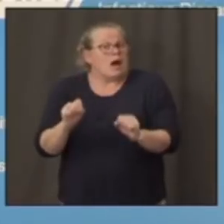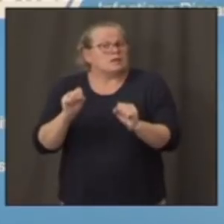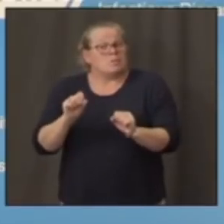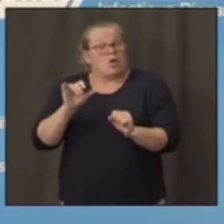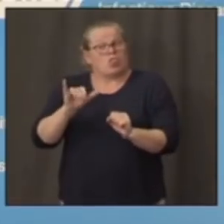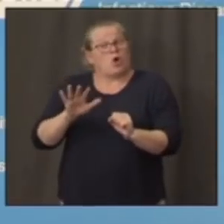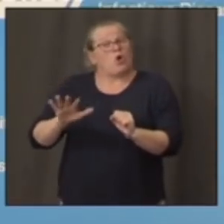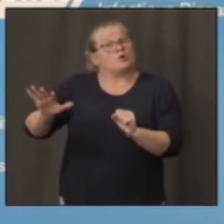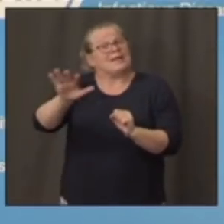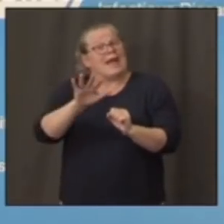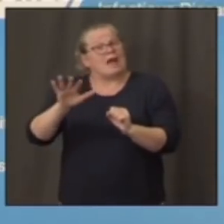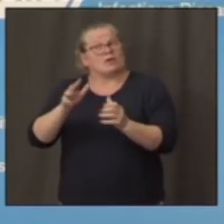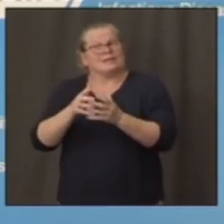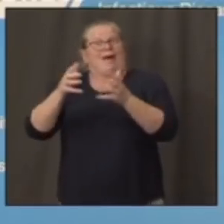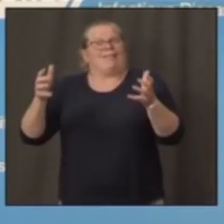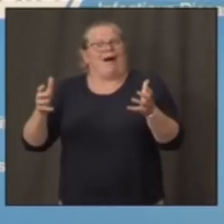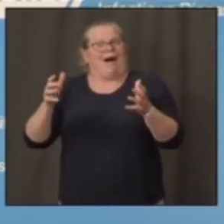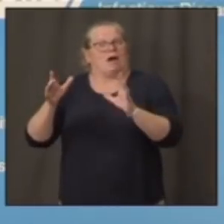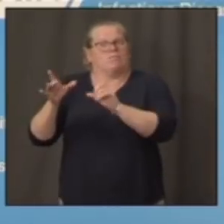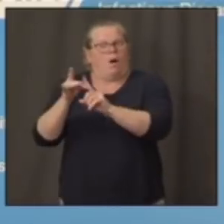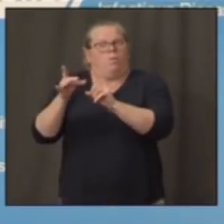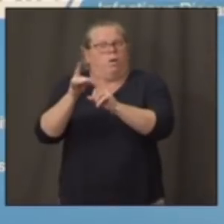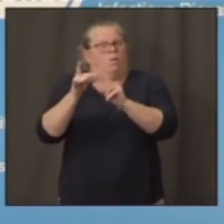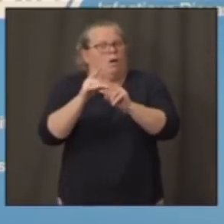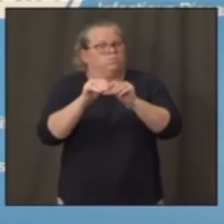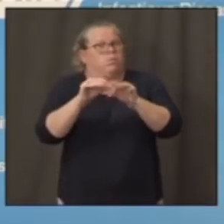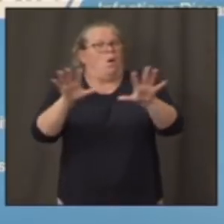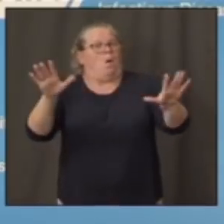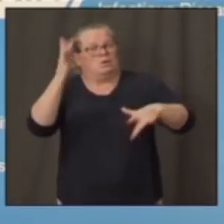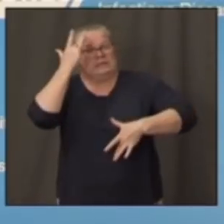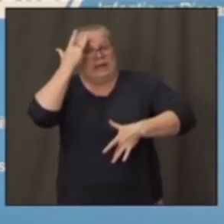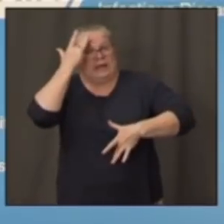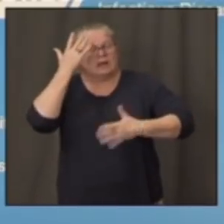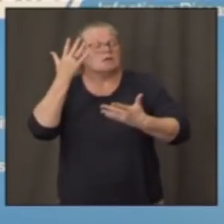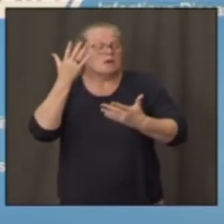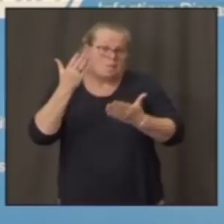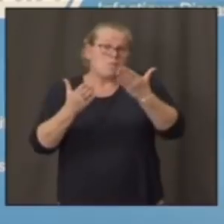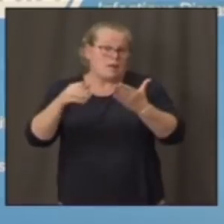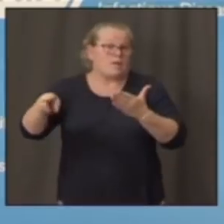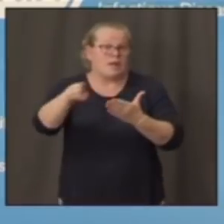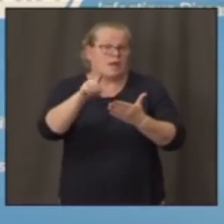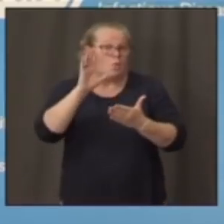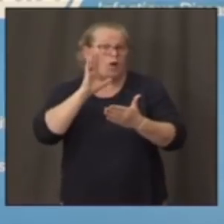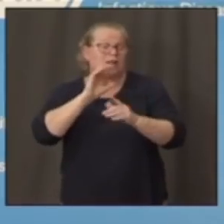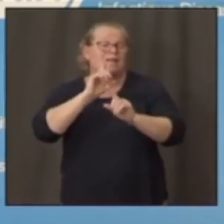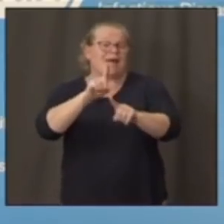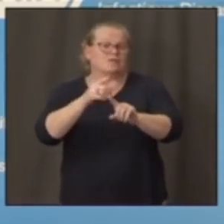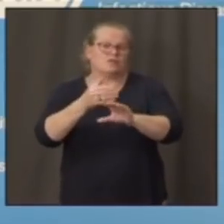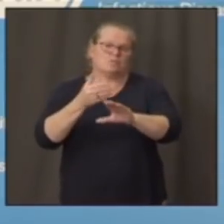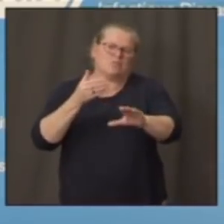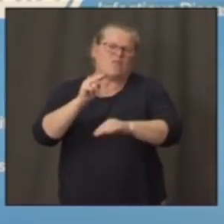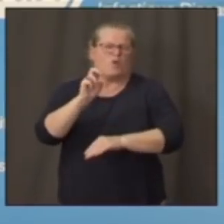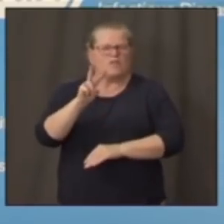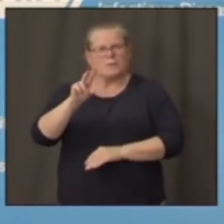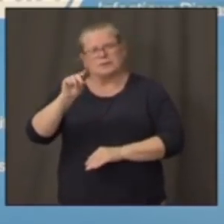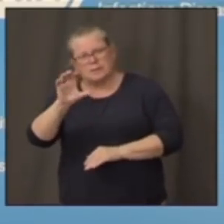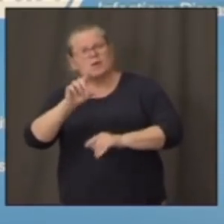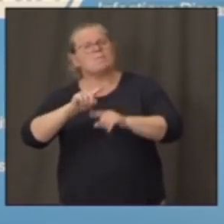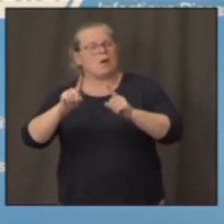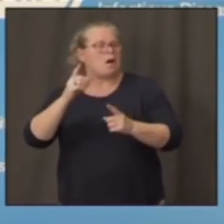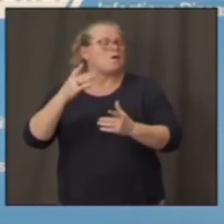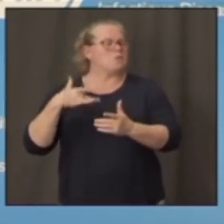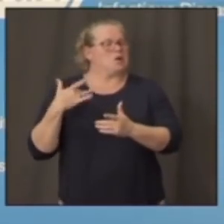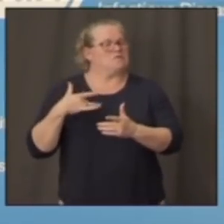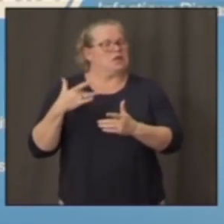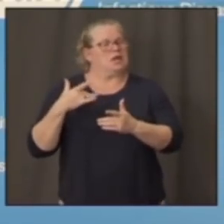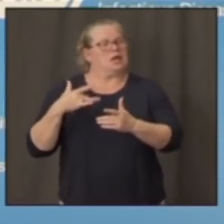where there's a lot of infection, that you may get an answer sooner than November and December. But it's more likely going